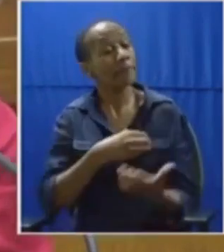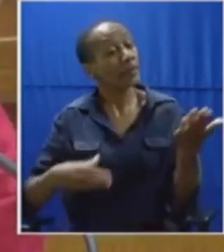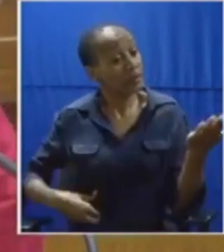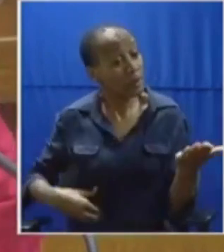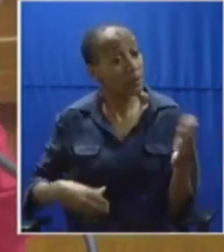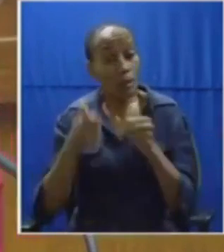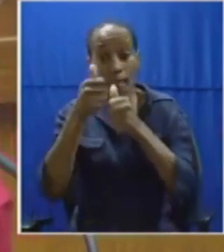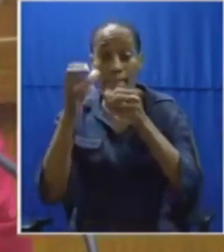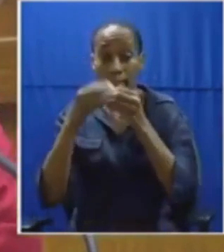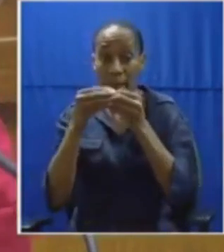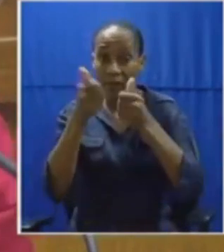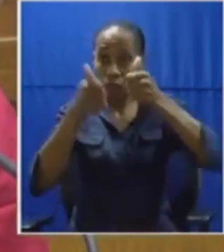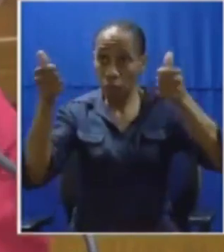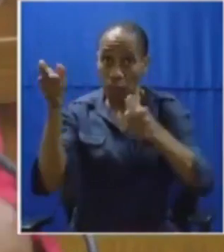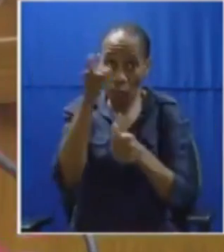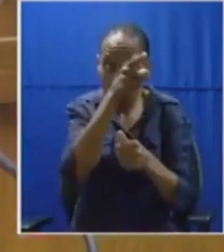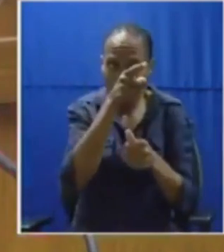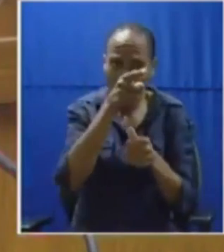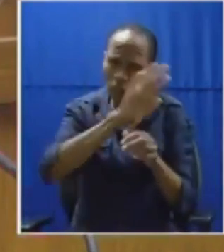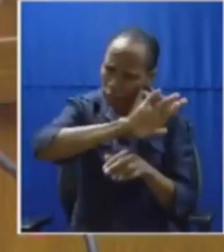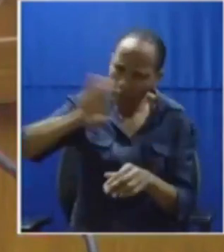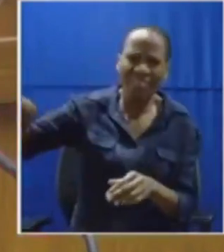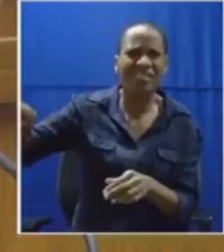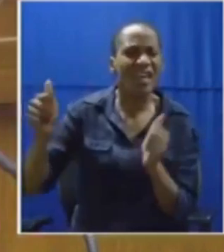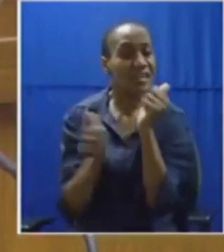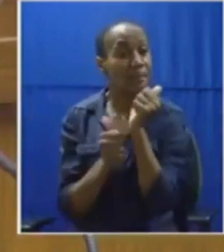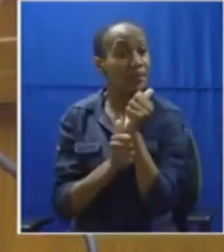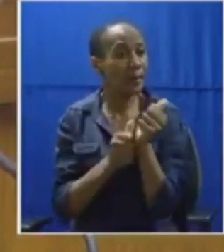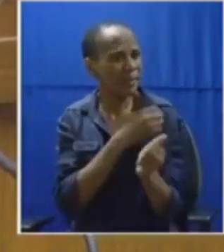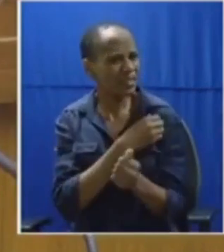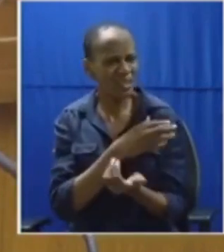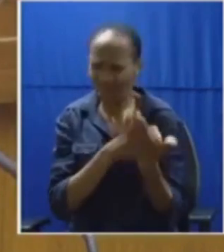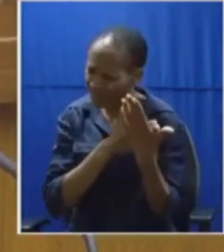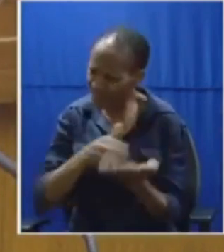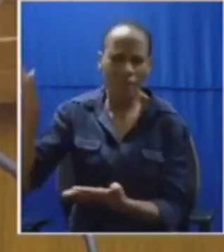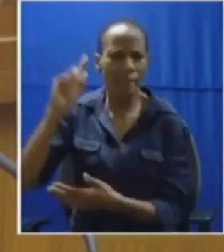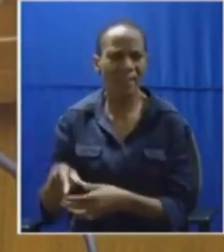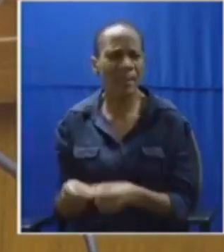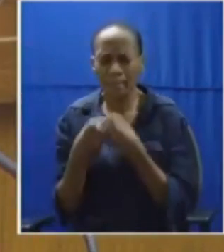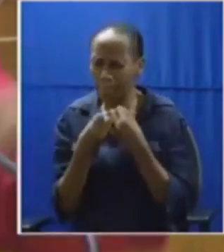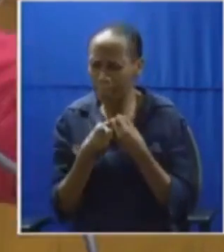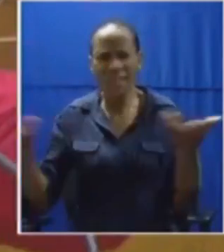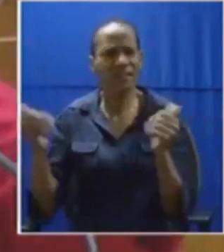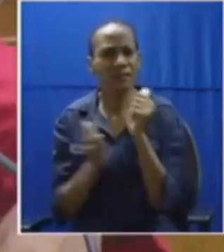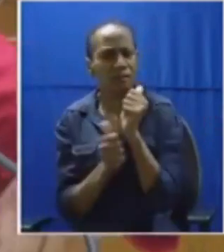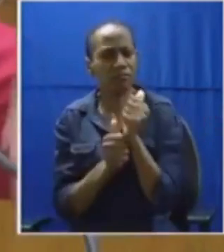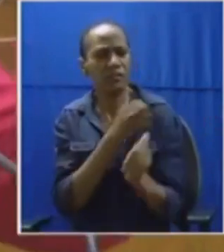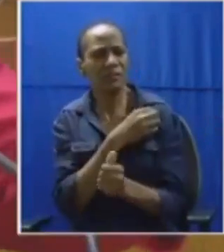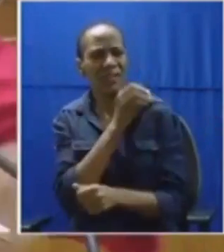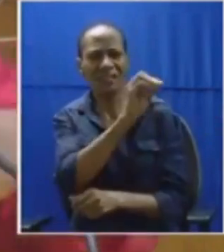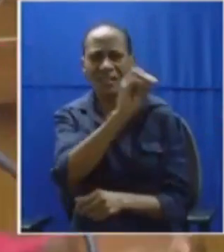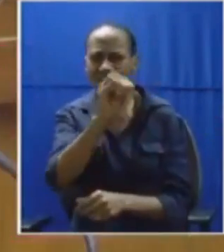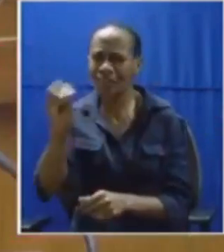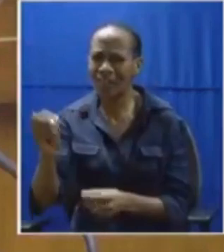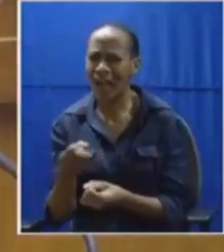cabinet do away with deputy ministers there are so many deputy ministers sitting here